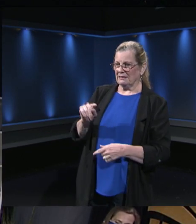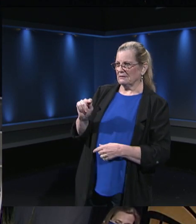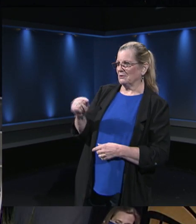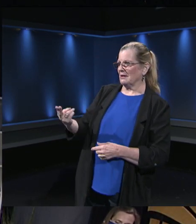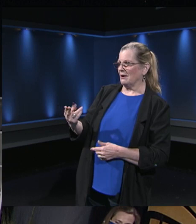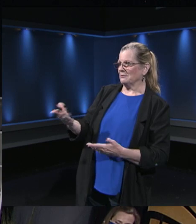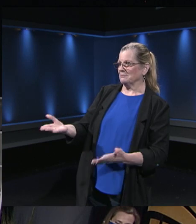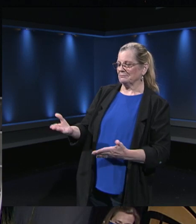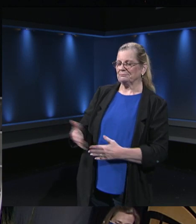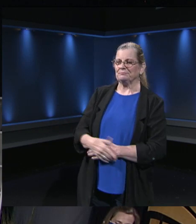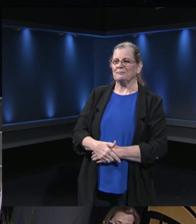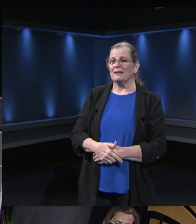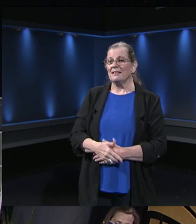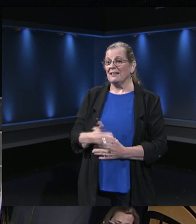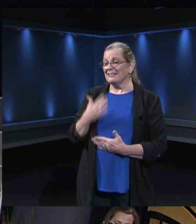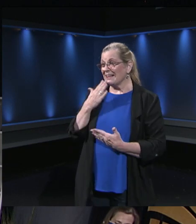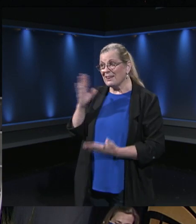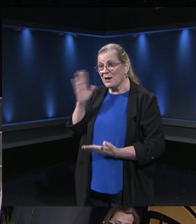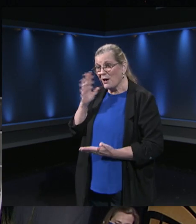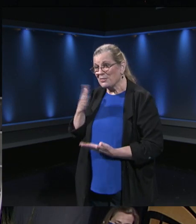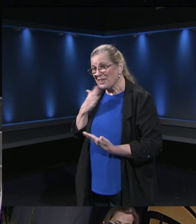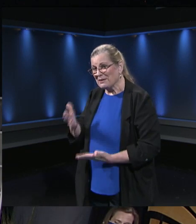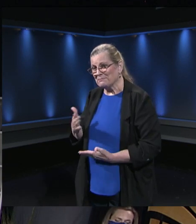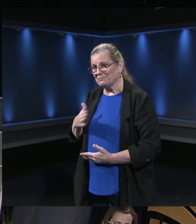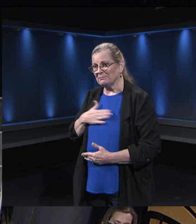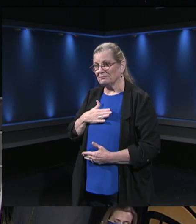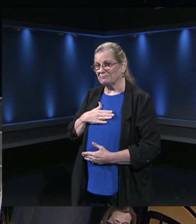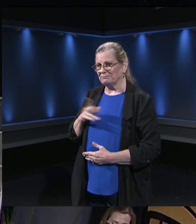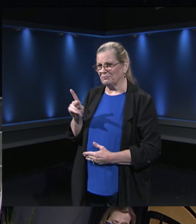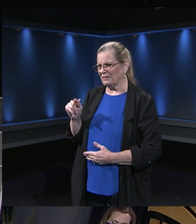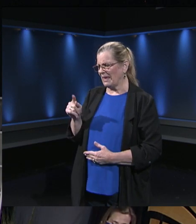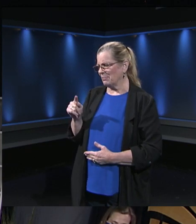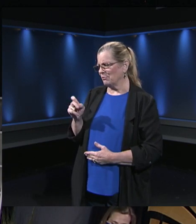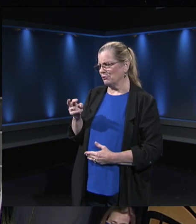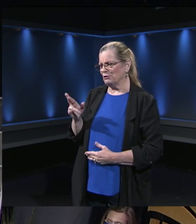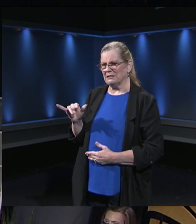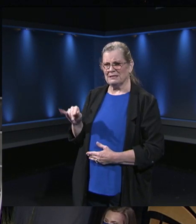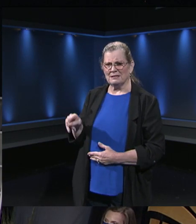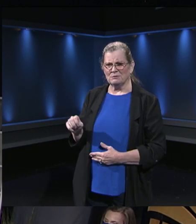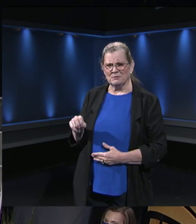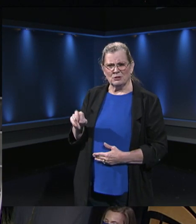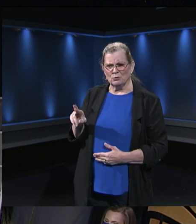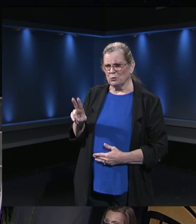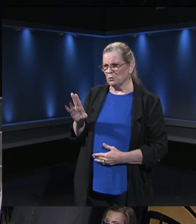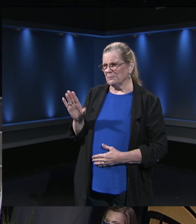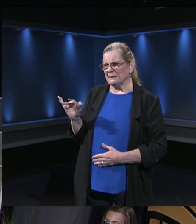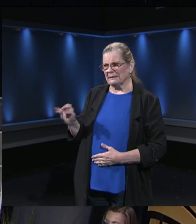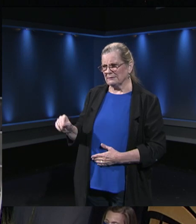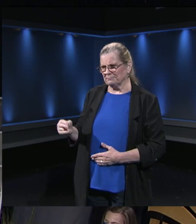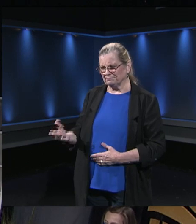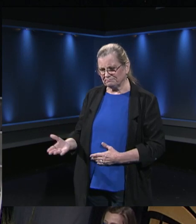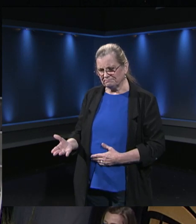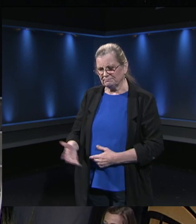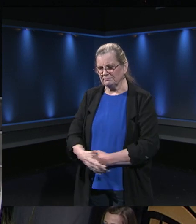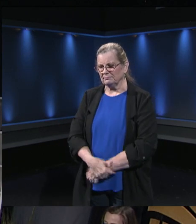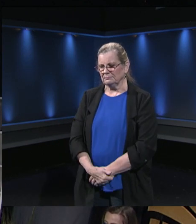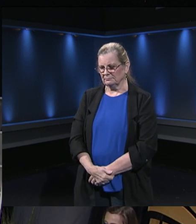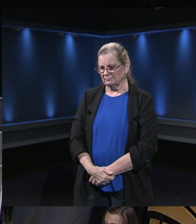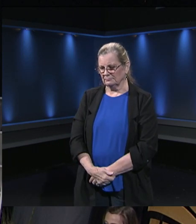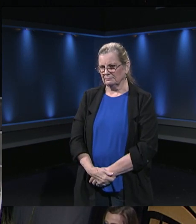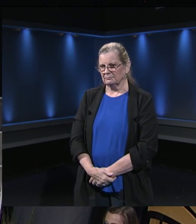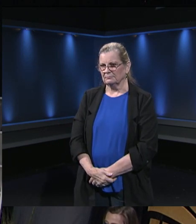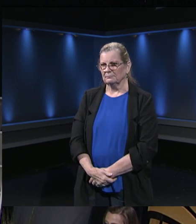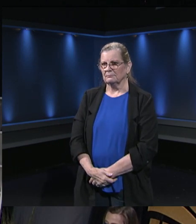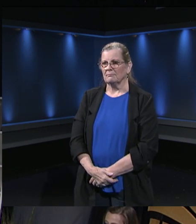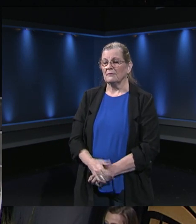Hi. Good evening. My name is Catherine Rubish. Can you hear me? Yes. Good evening. Welcome. Thank you. I'm currently a